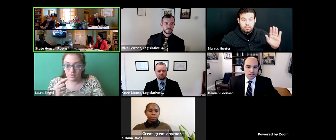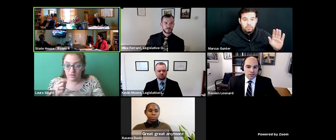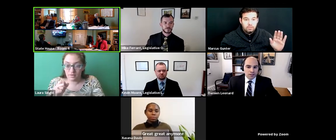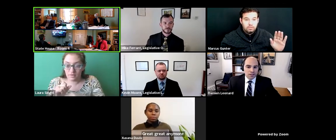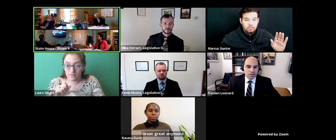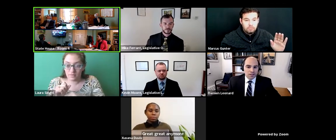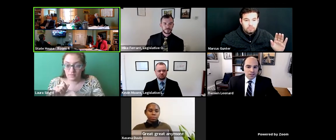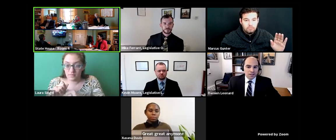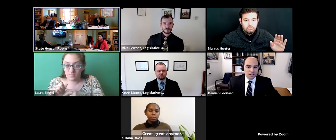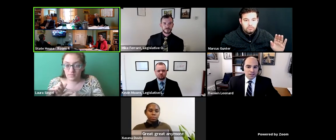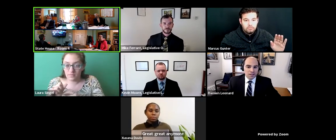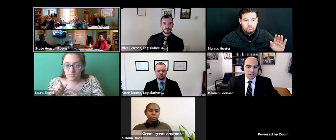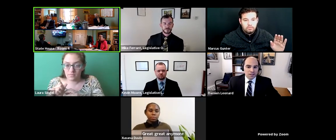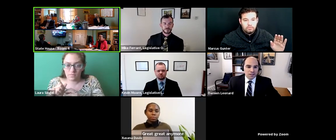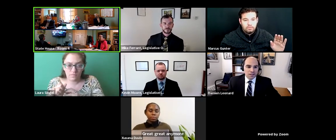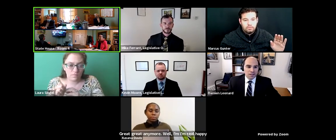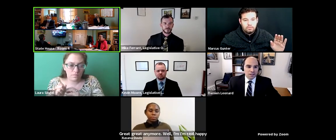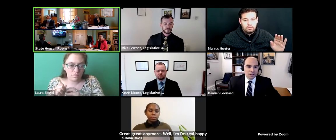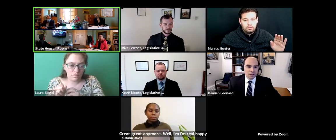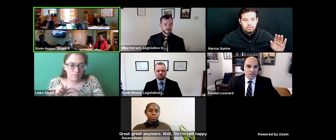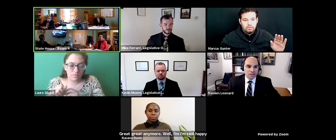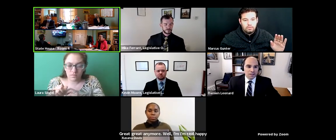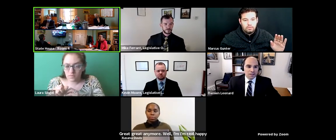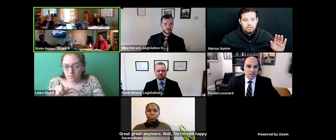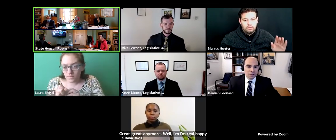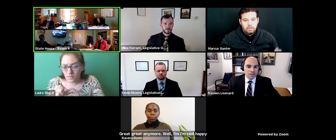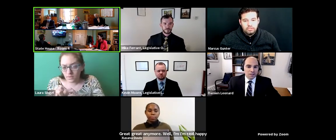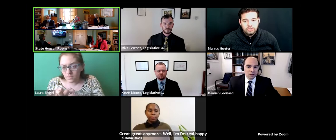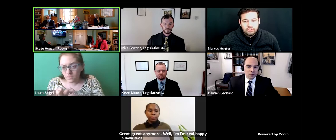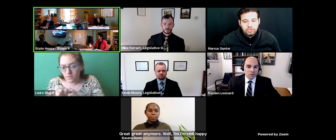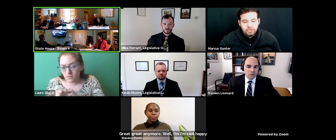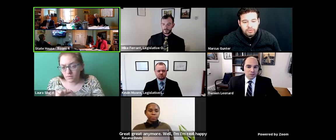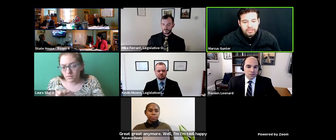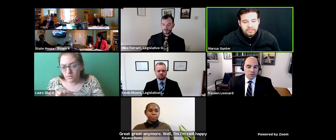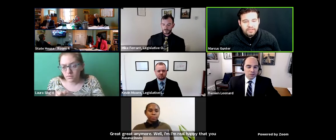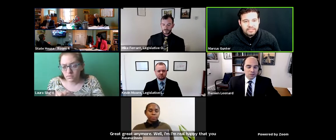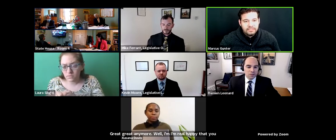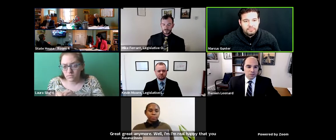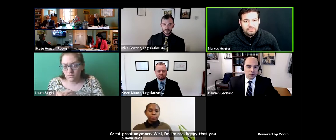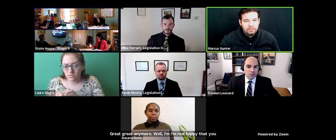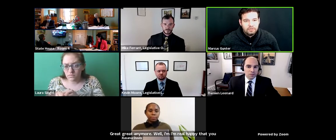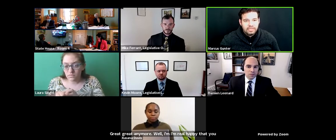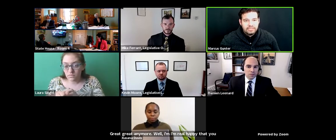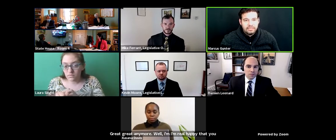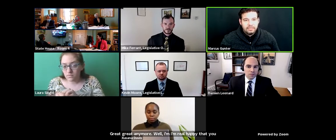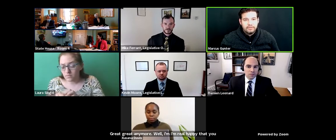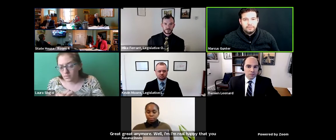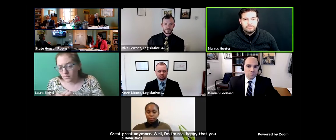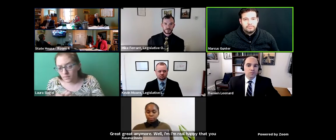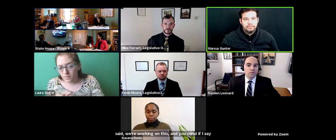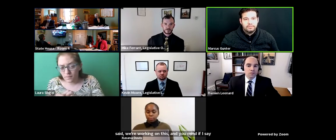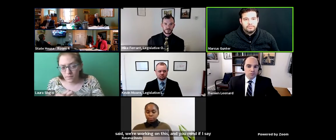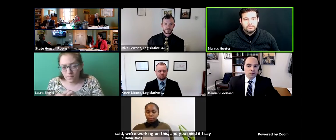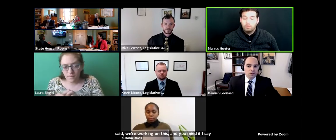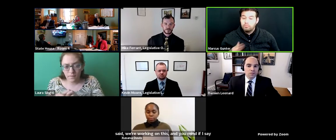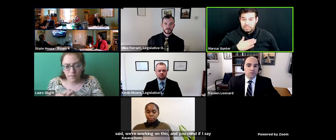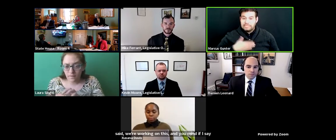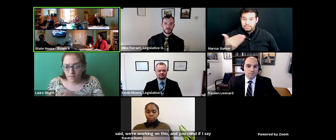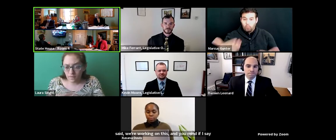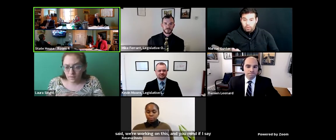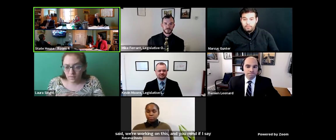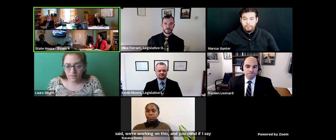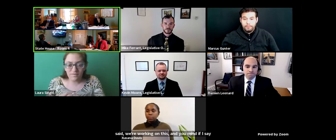Well, I'm, I'm real happy that you've been working on this. Do you mind if I say something? Laura's asking. Oh, please.